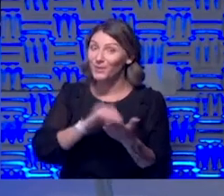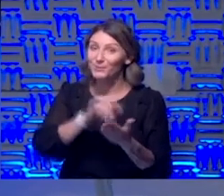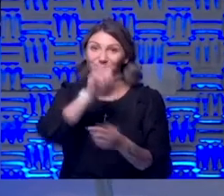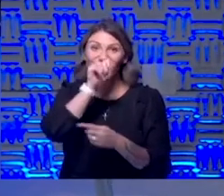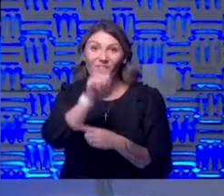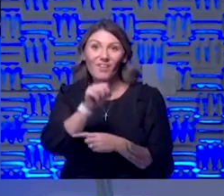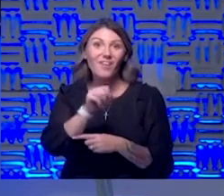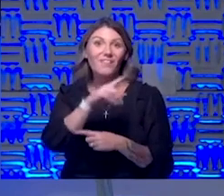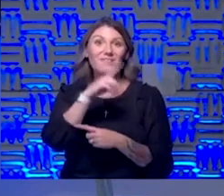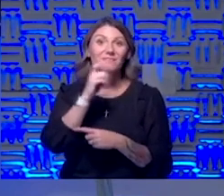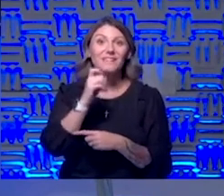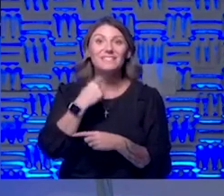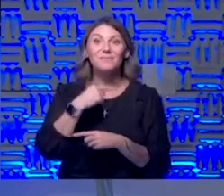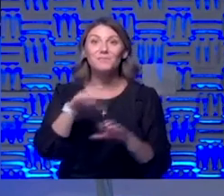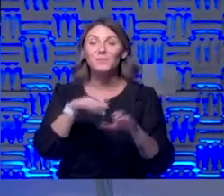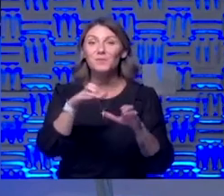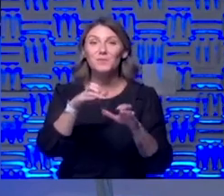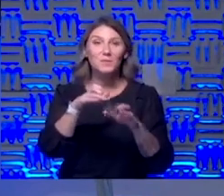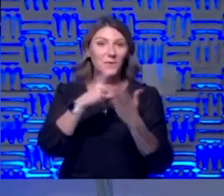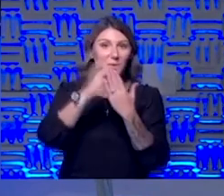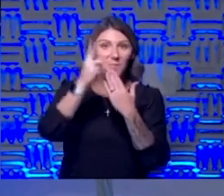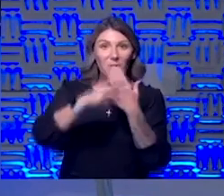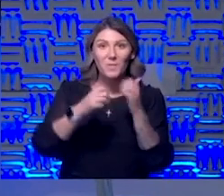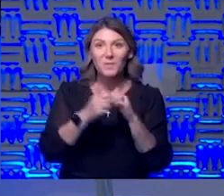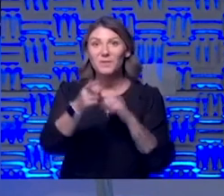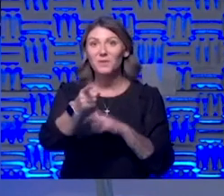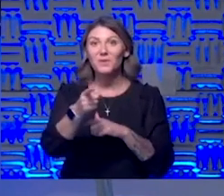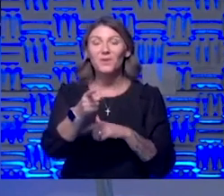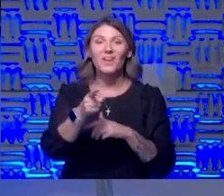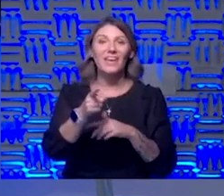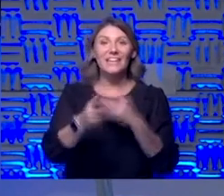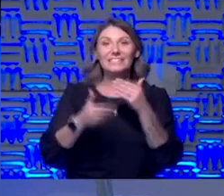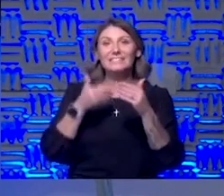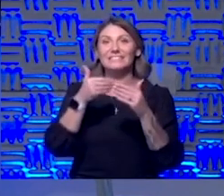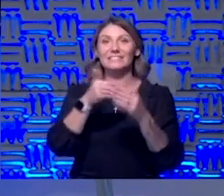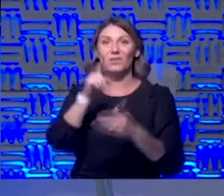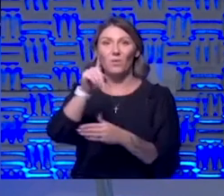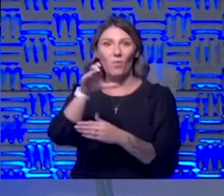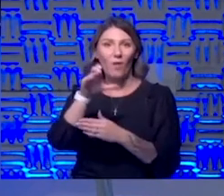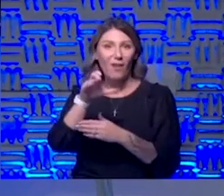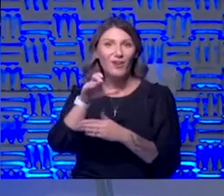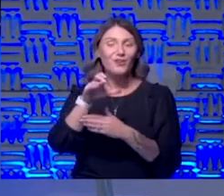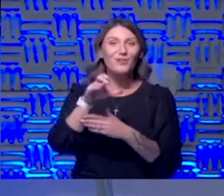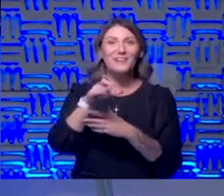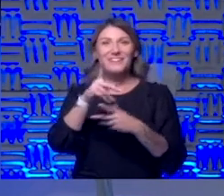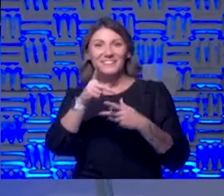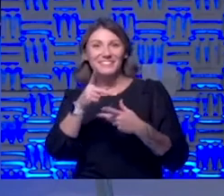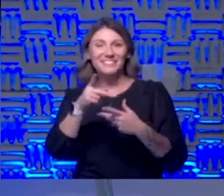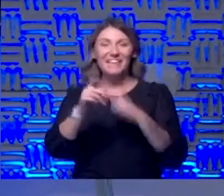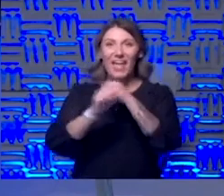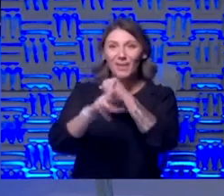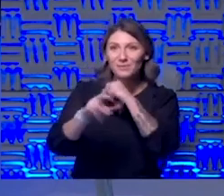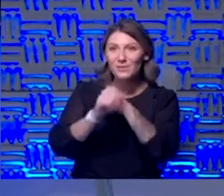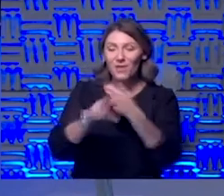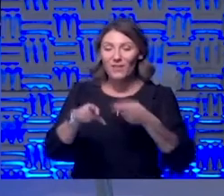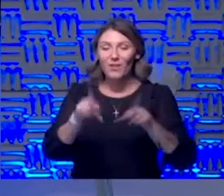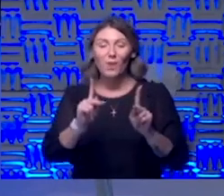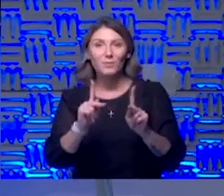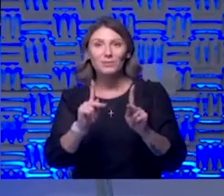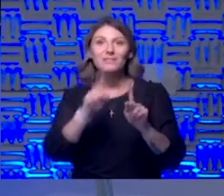because i'm doing this this program with you and we're closing in on our 100th episode but we have an opportunity to answer again